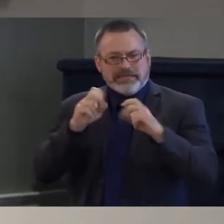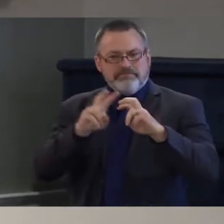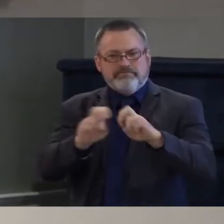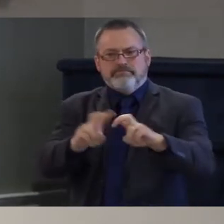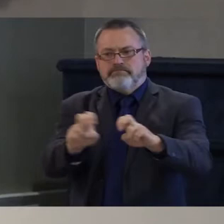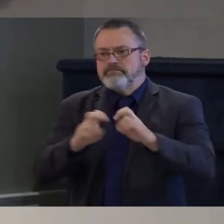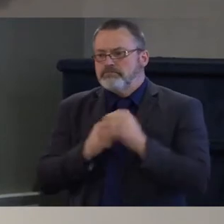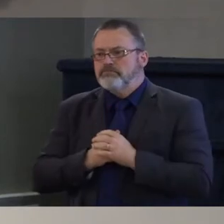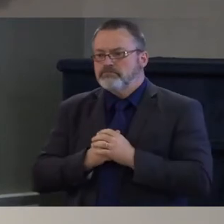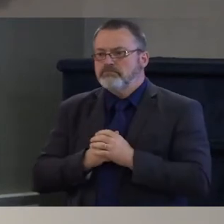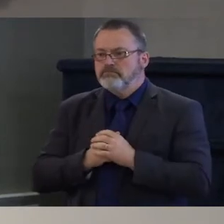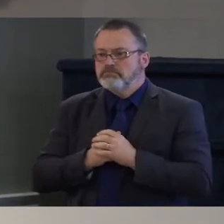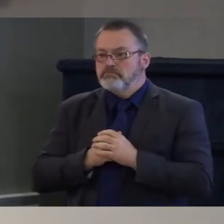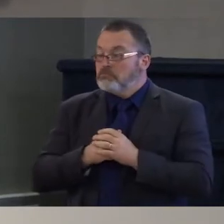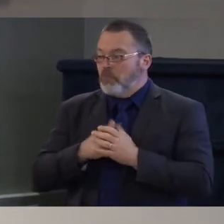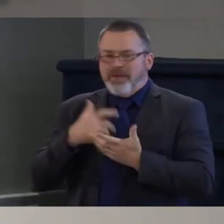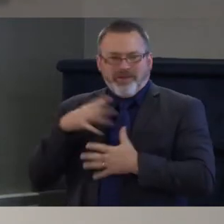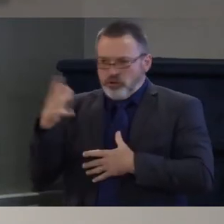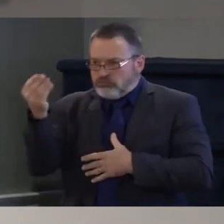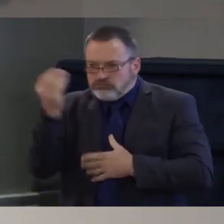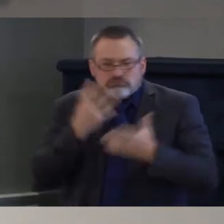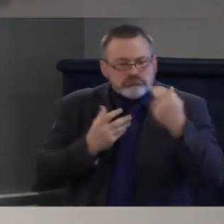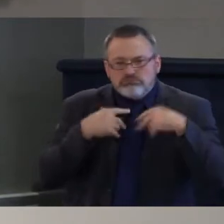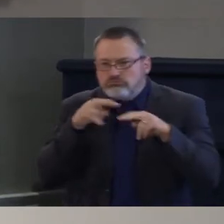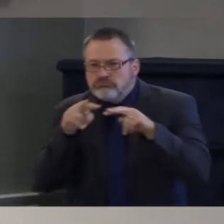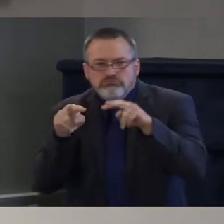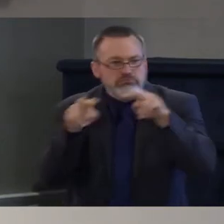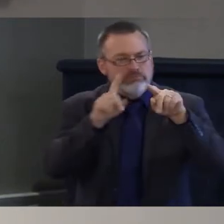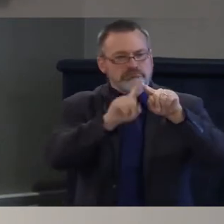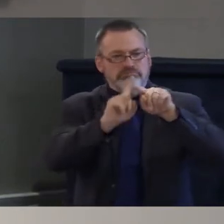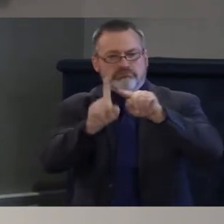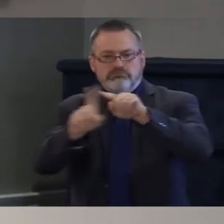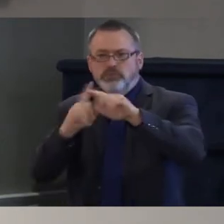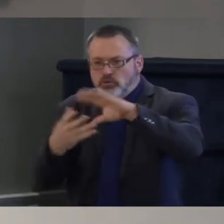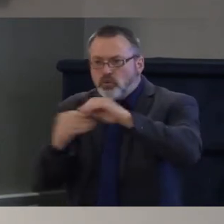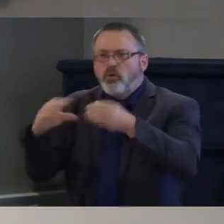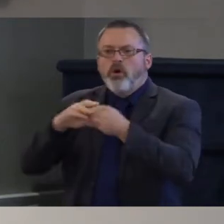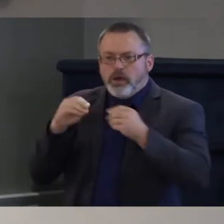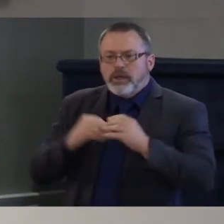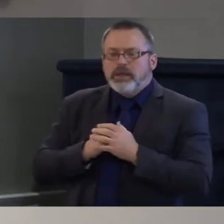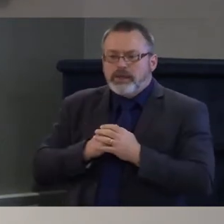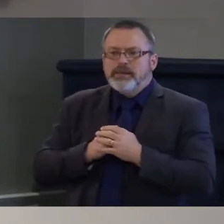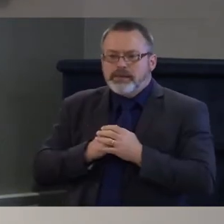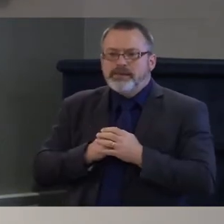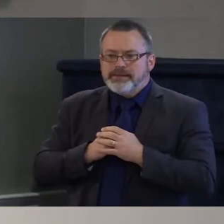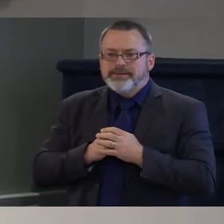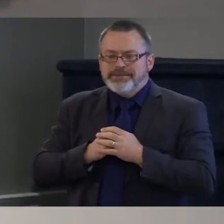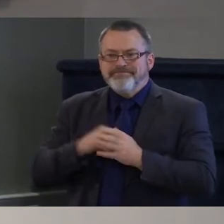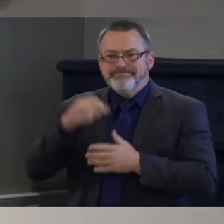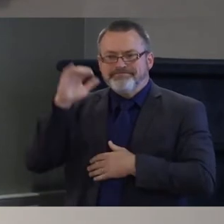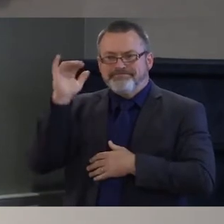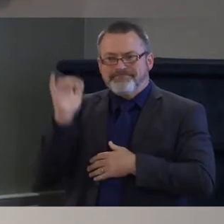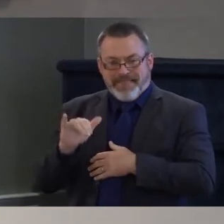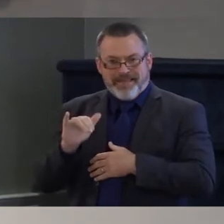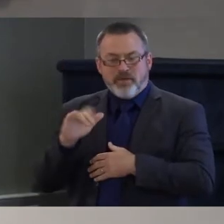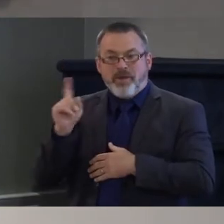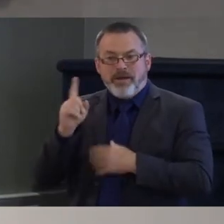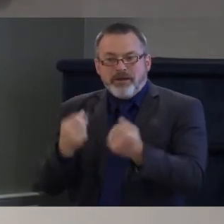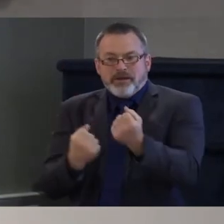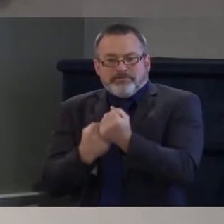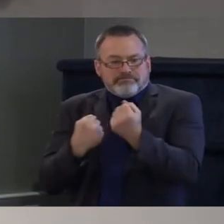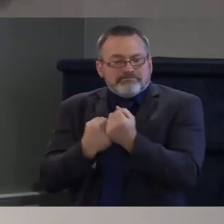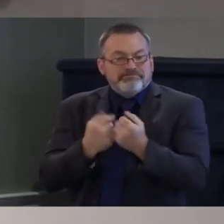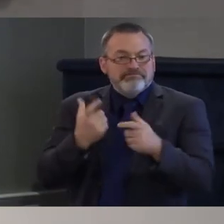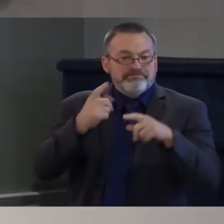together and provide that meaning on a huge arc of history kind of timescale were things like patriotism and religion and